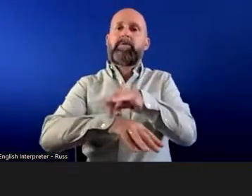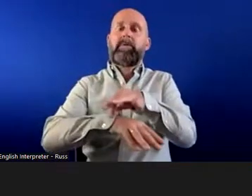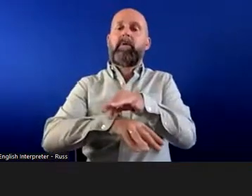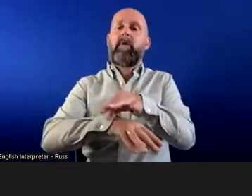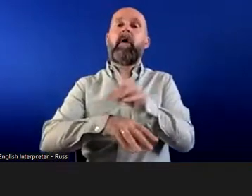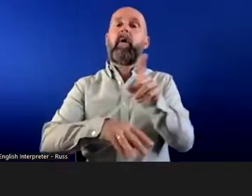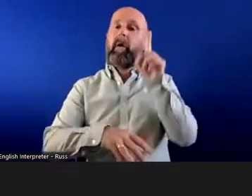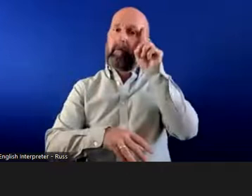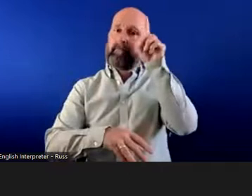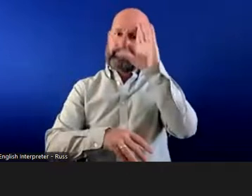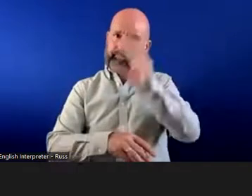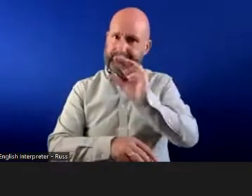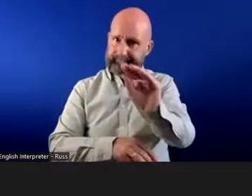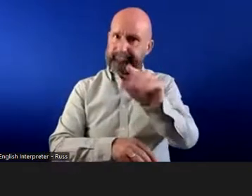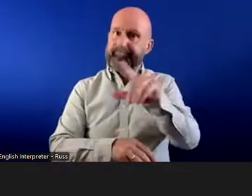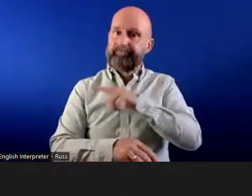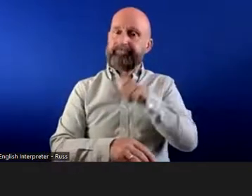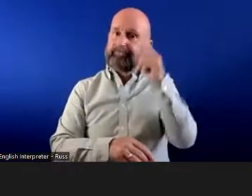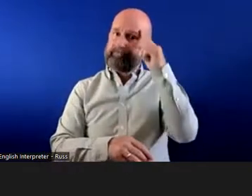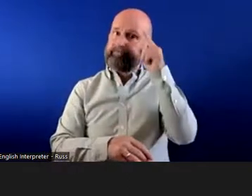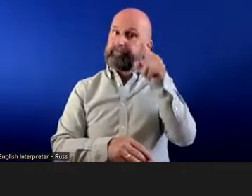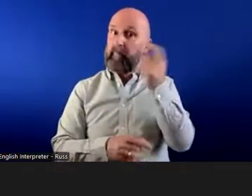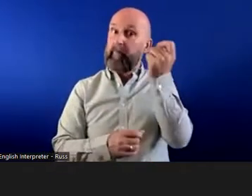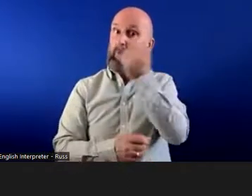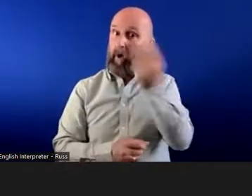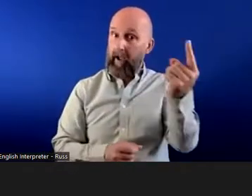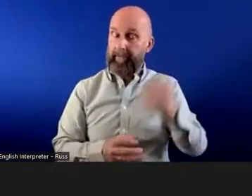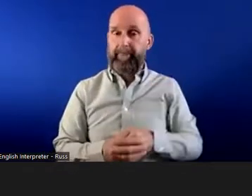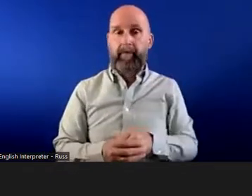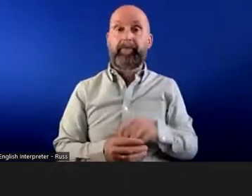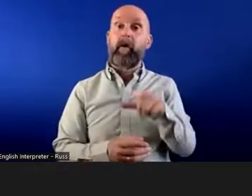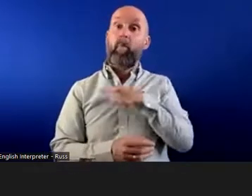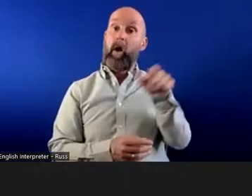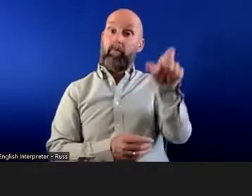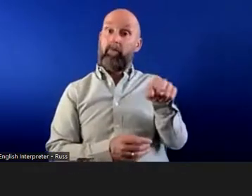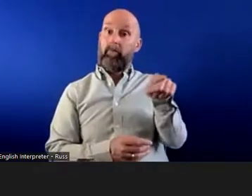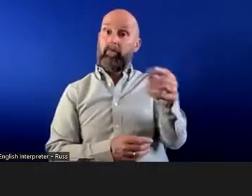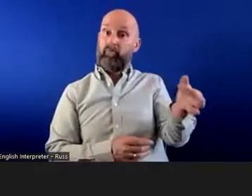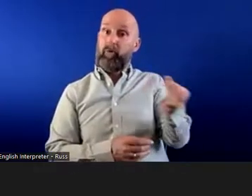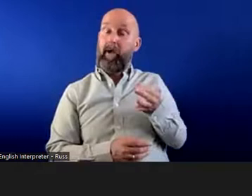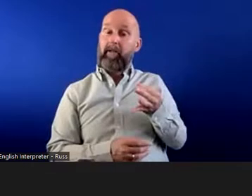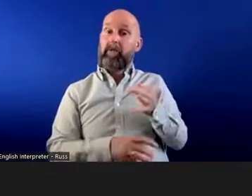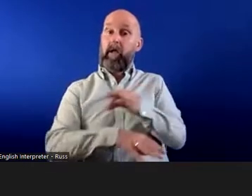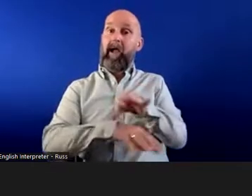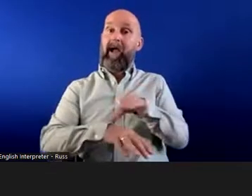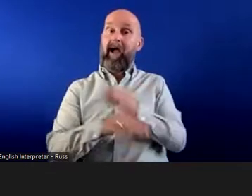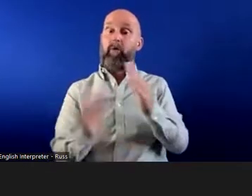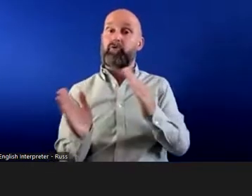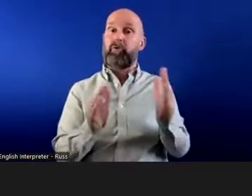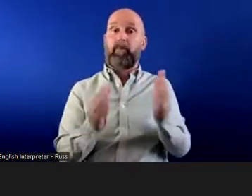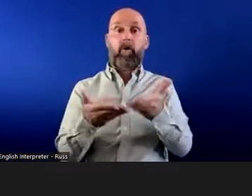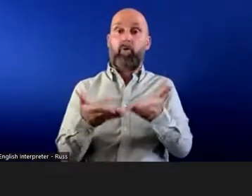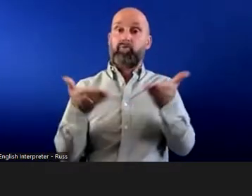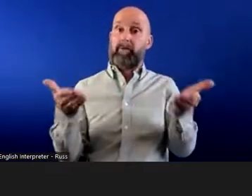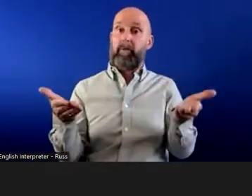just highlight that just for something to be aware of, because if someone does request an adjustment, and it's a reasonable adjustment,